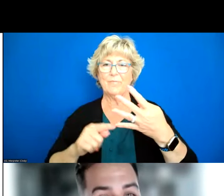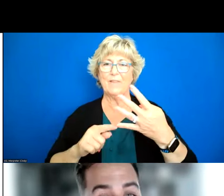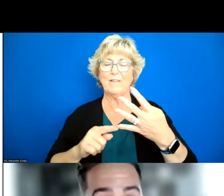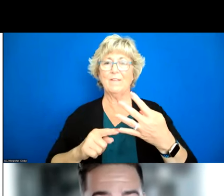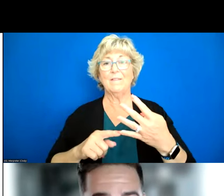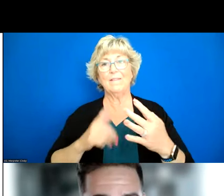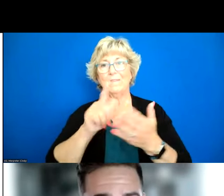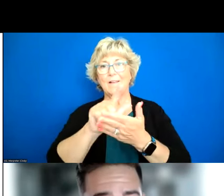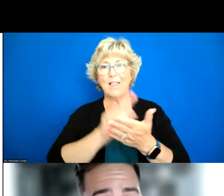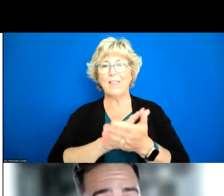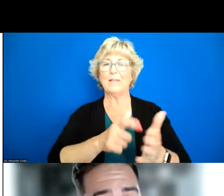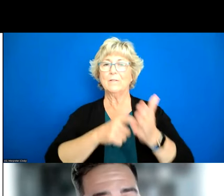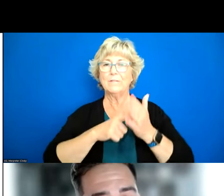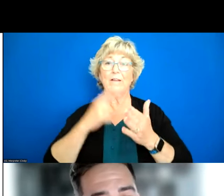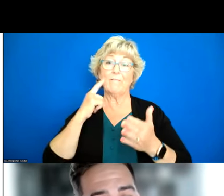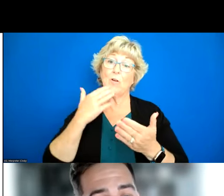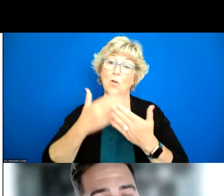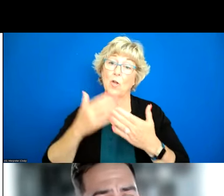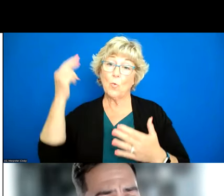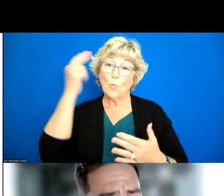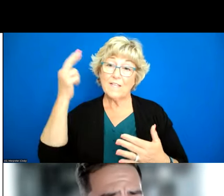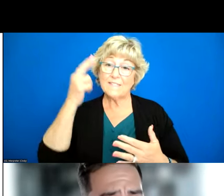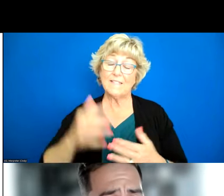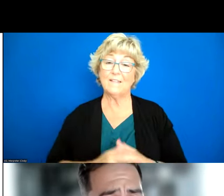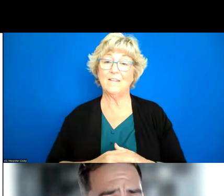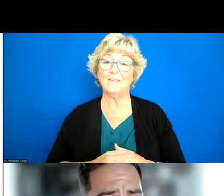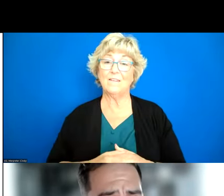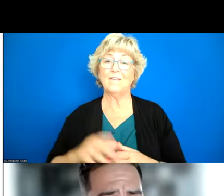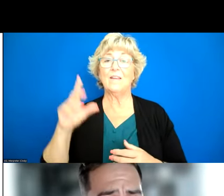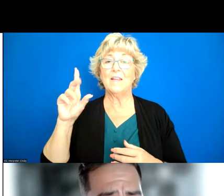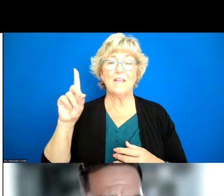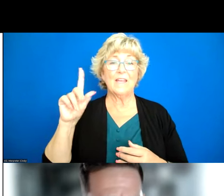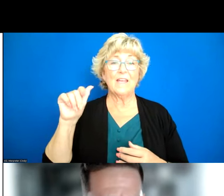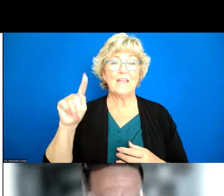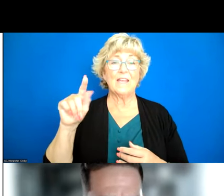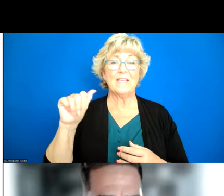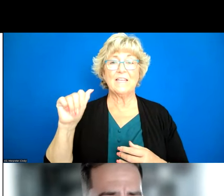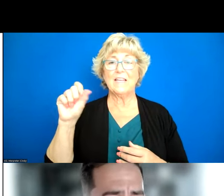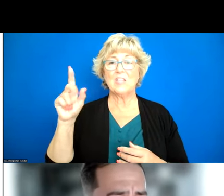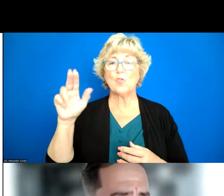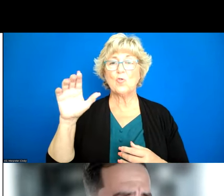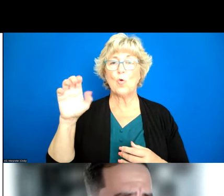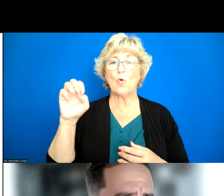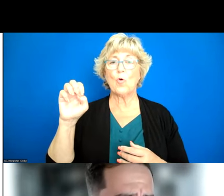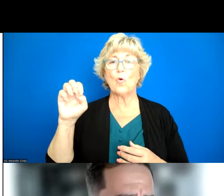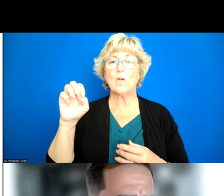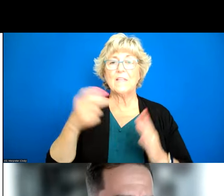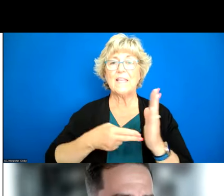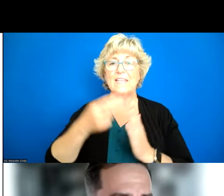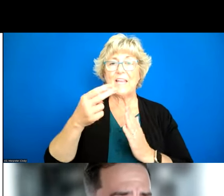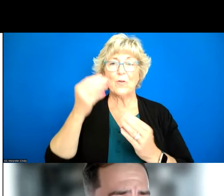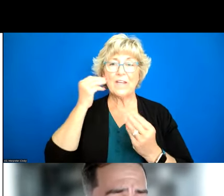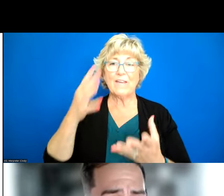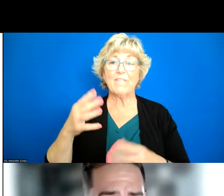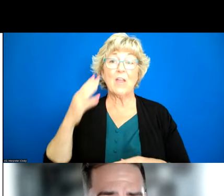requirements often for good reason um there's data source integrity issues um you know we know that